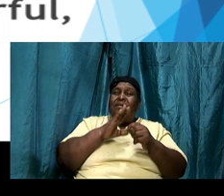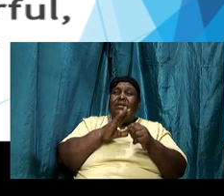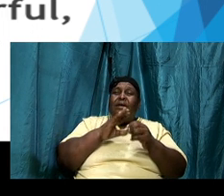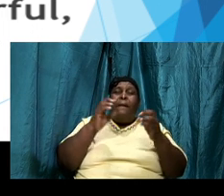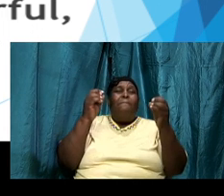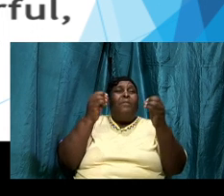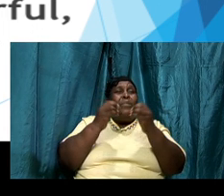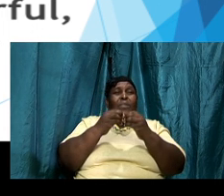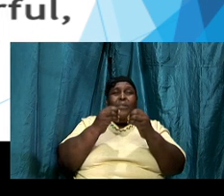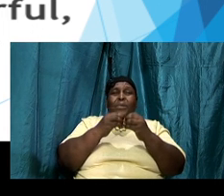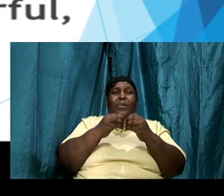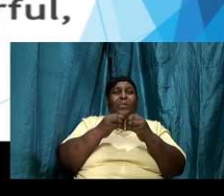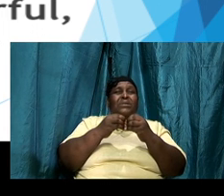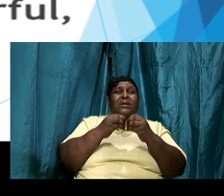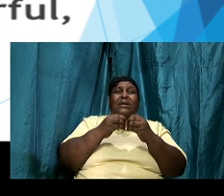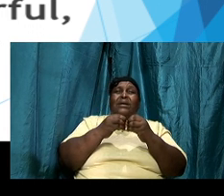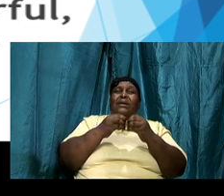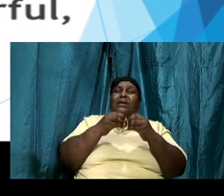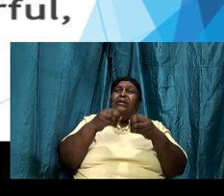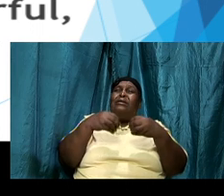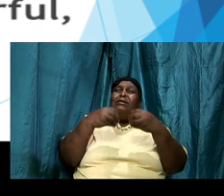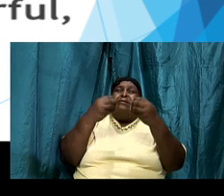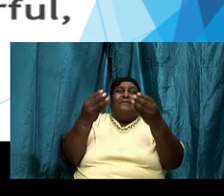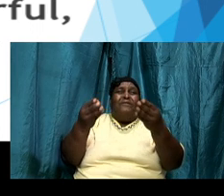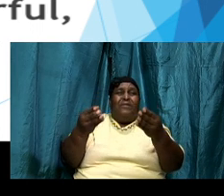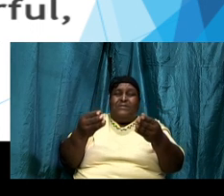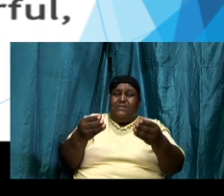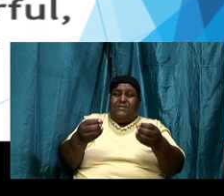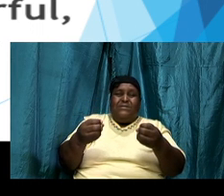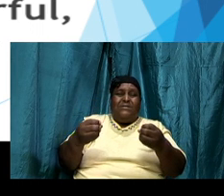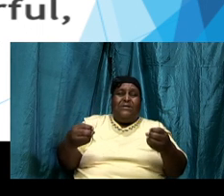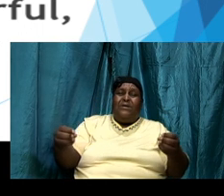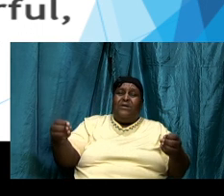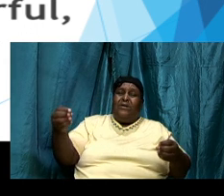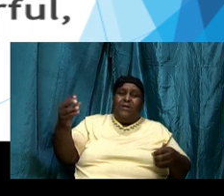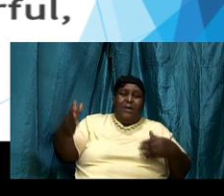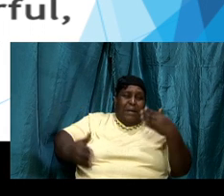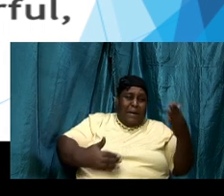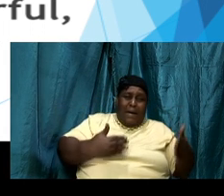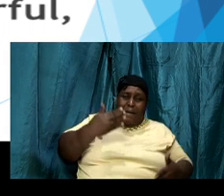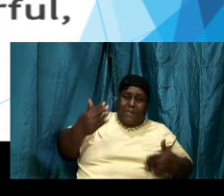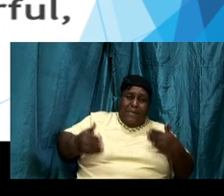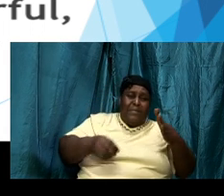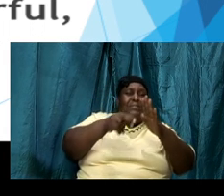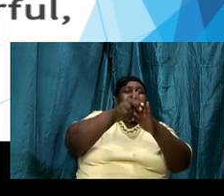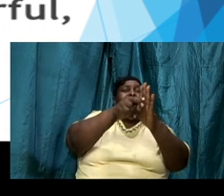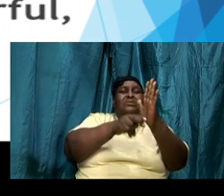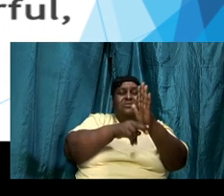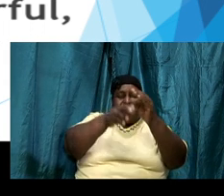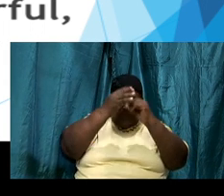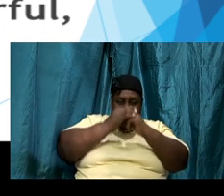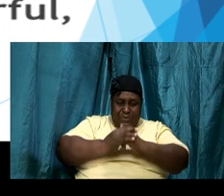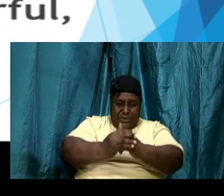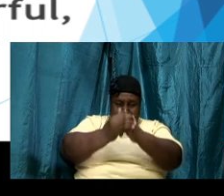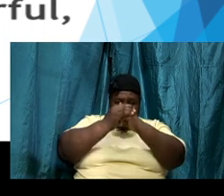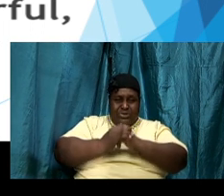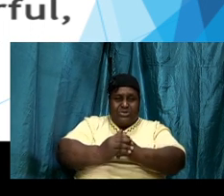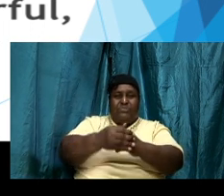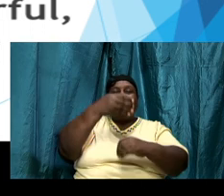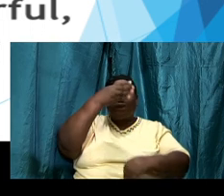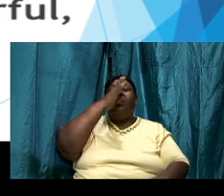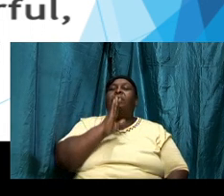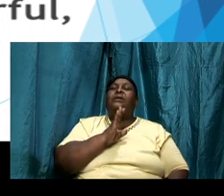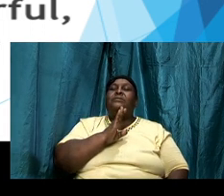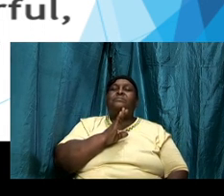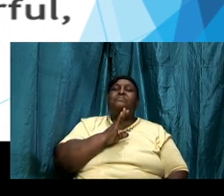talking again about meditation meditating on the word and then thirdly